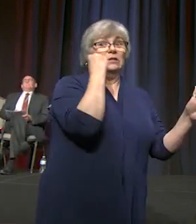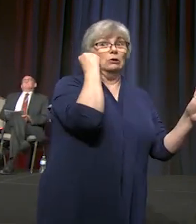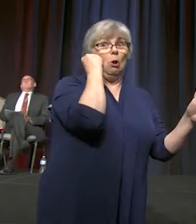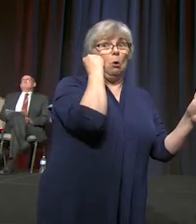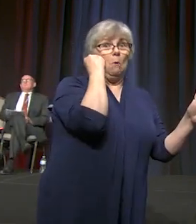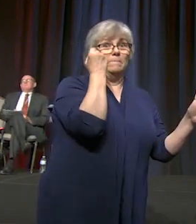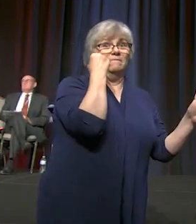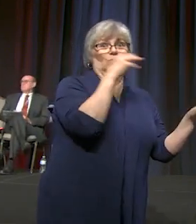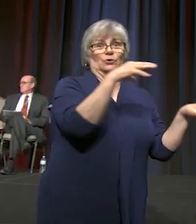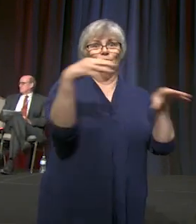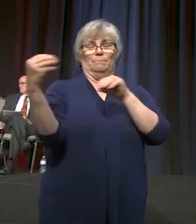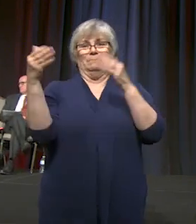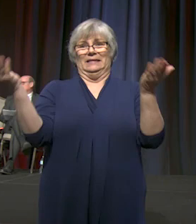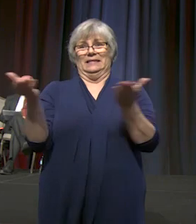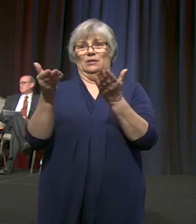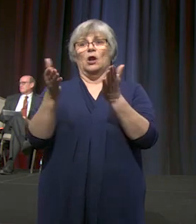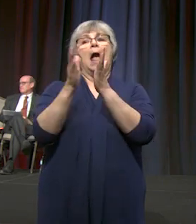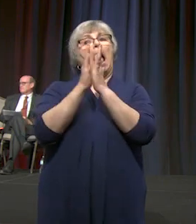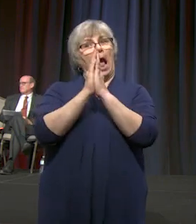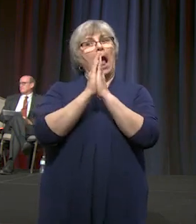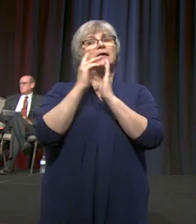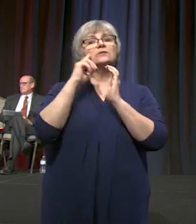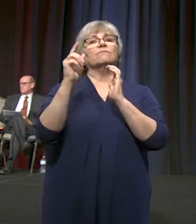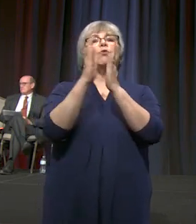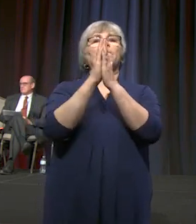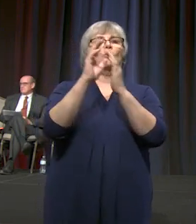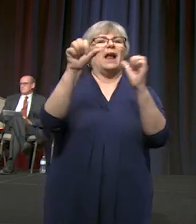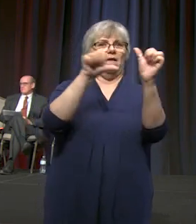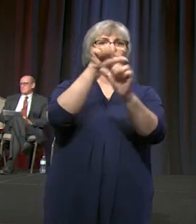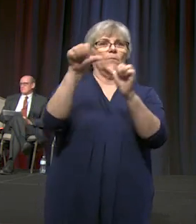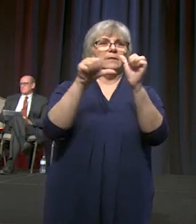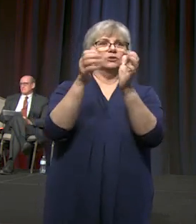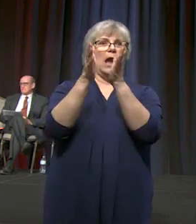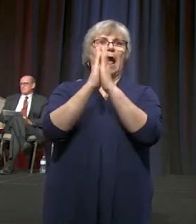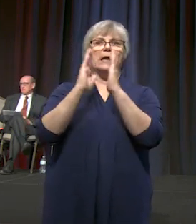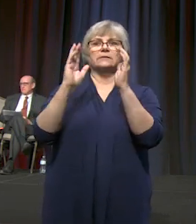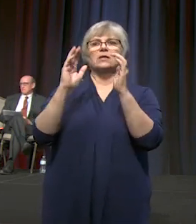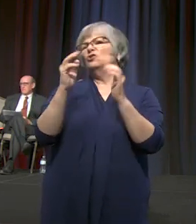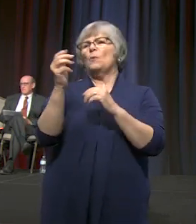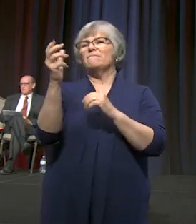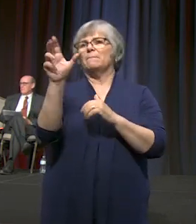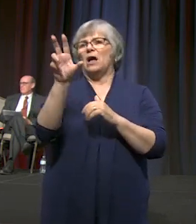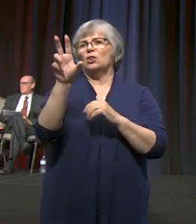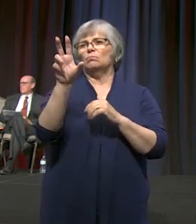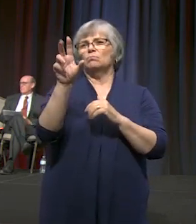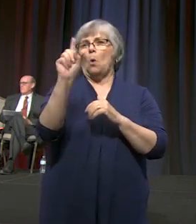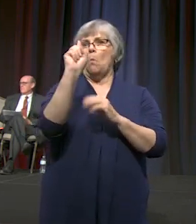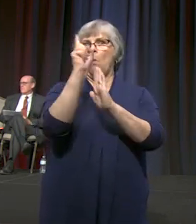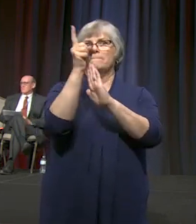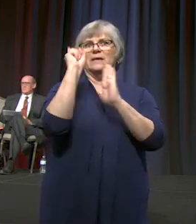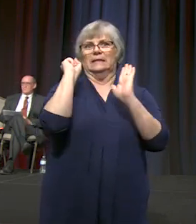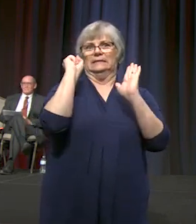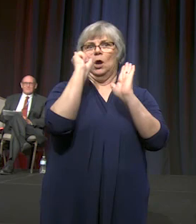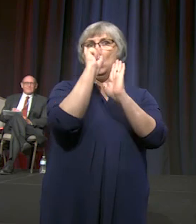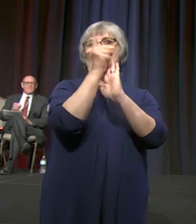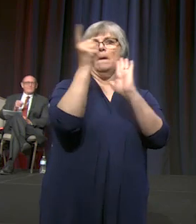And ask for prayer from one another. And ask I'll give you one minute.